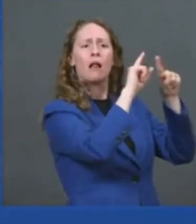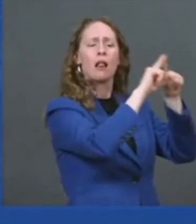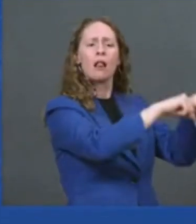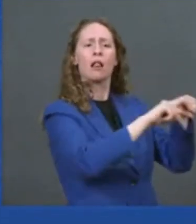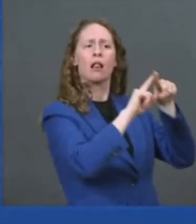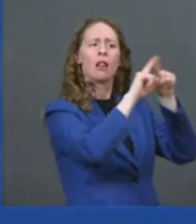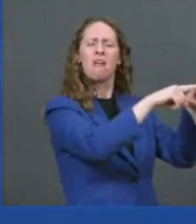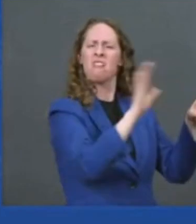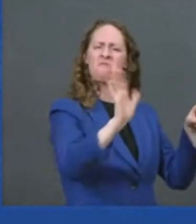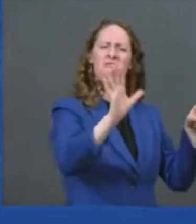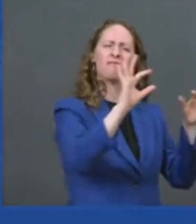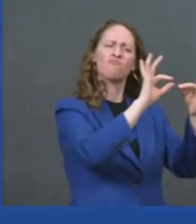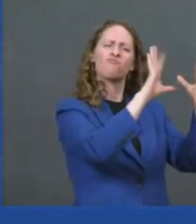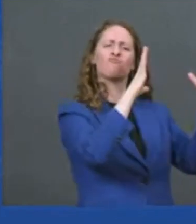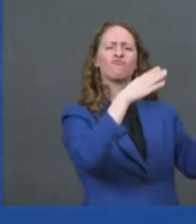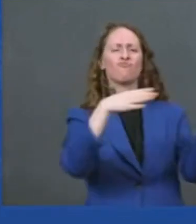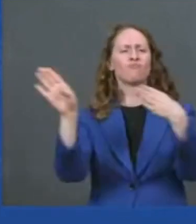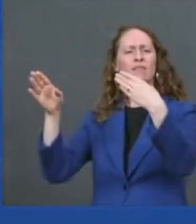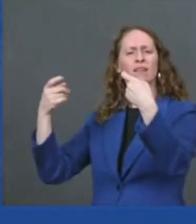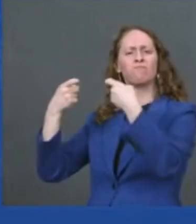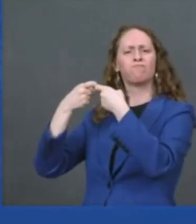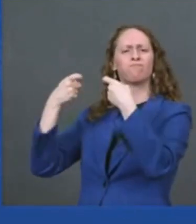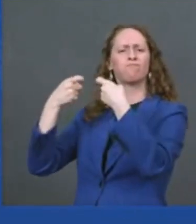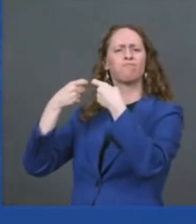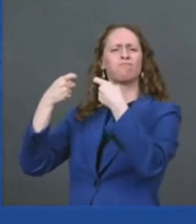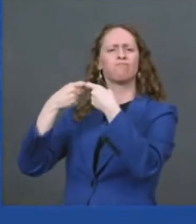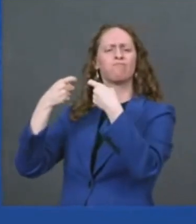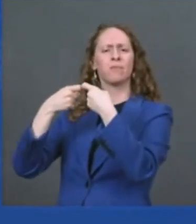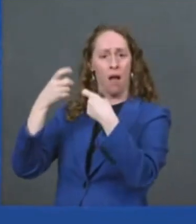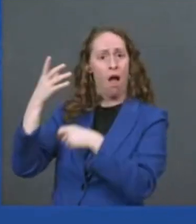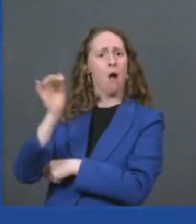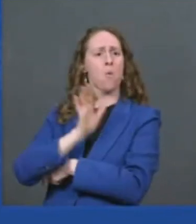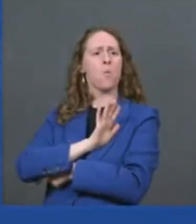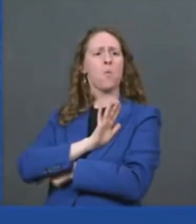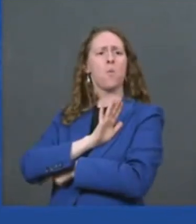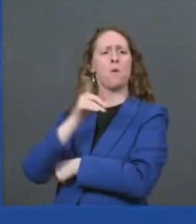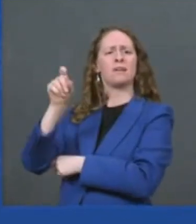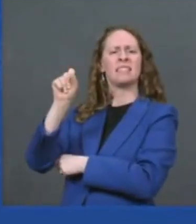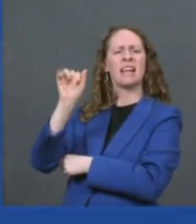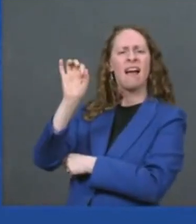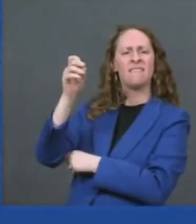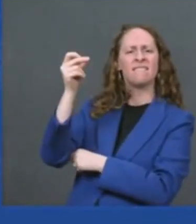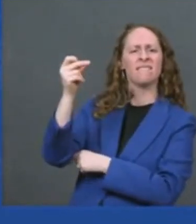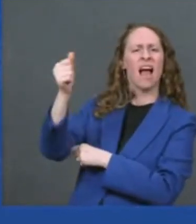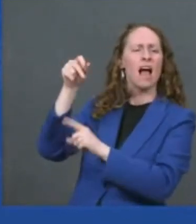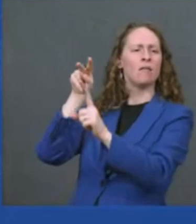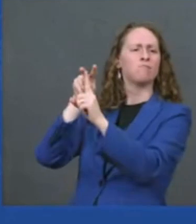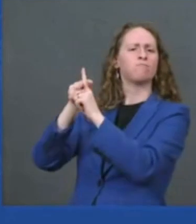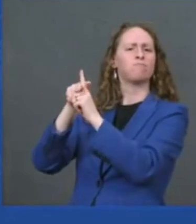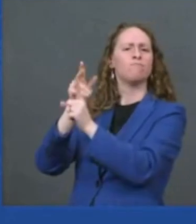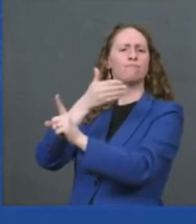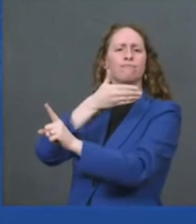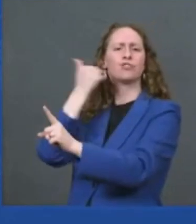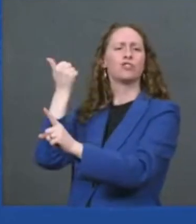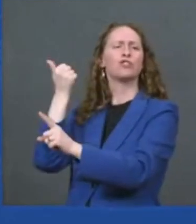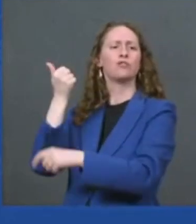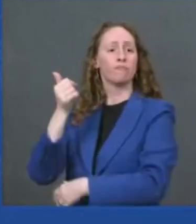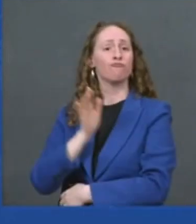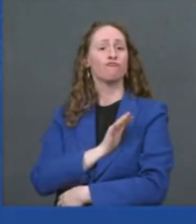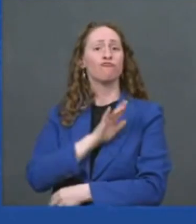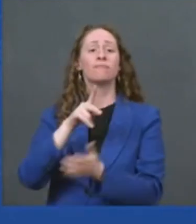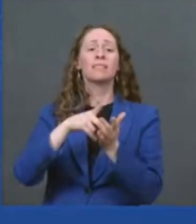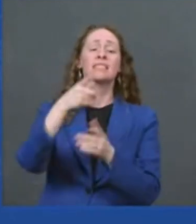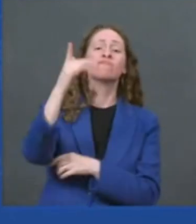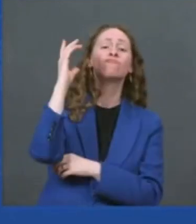enabling drivers to cross the wide open plains of the us the mountains the national parks and navigate the metropolises